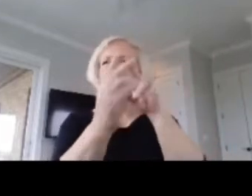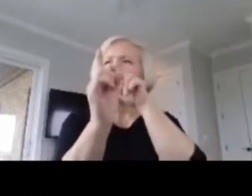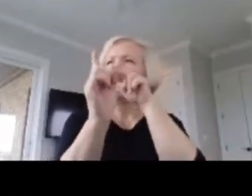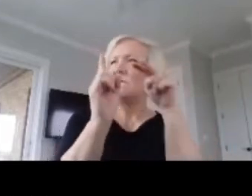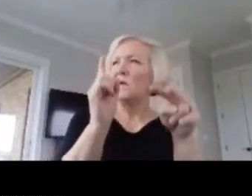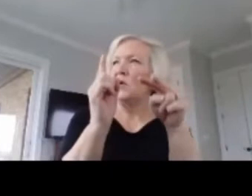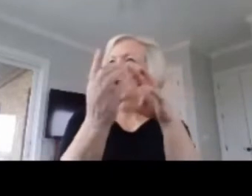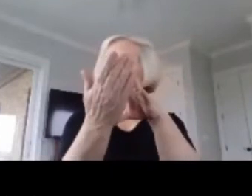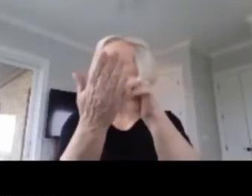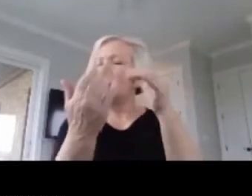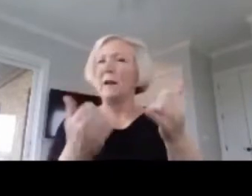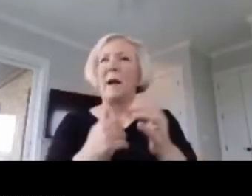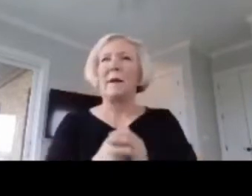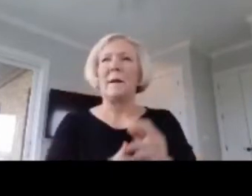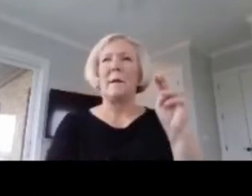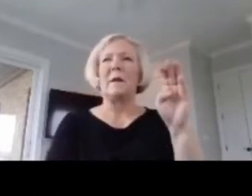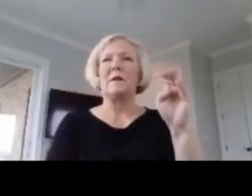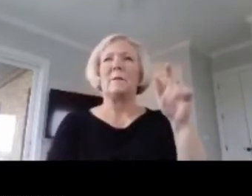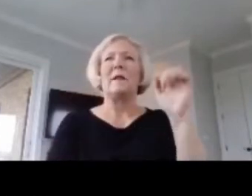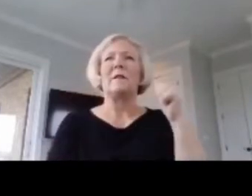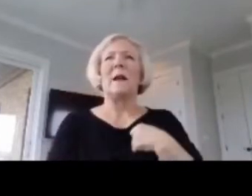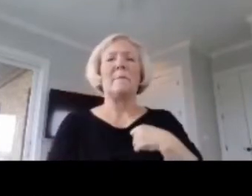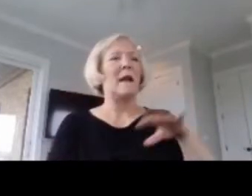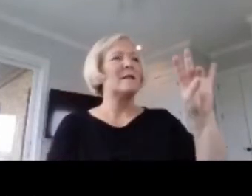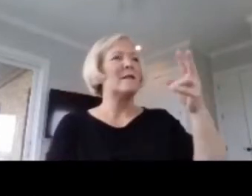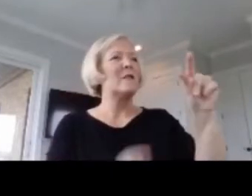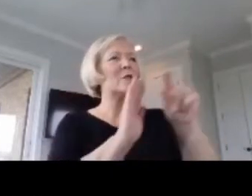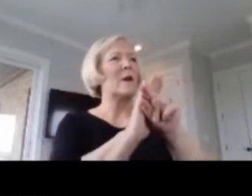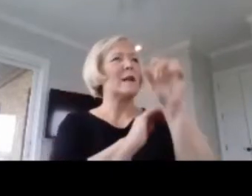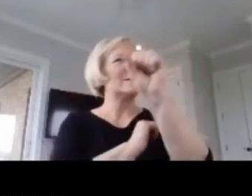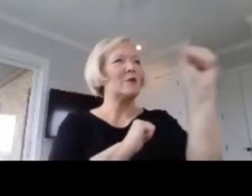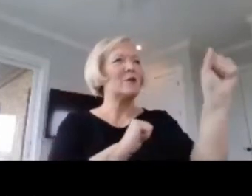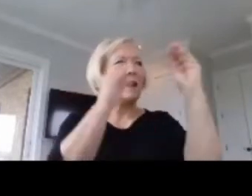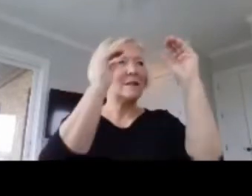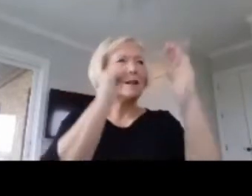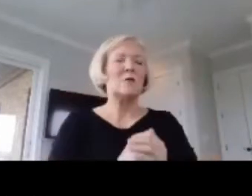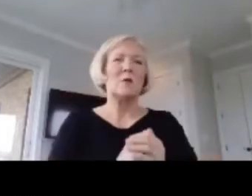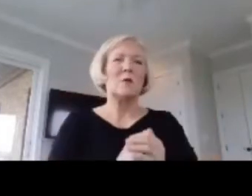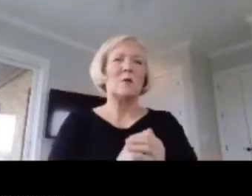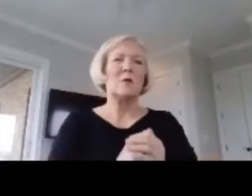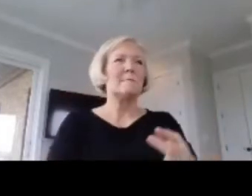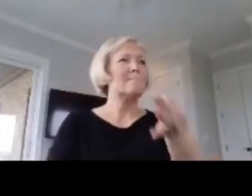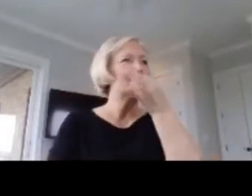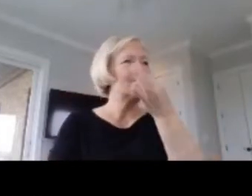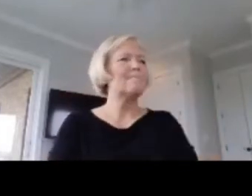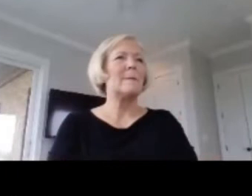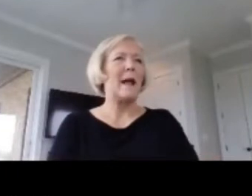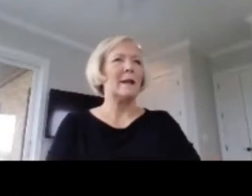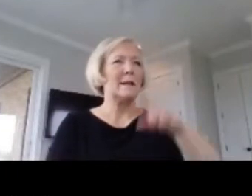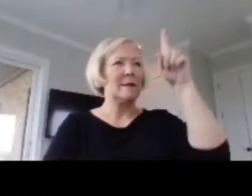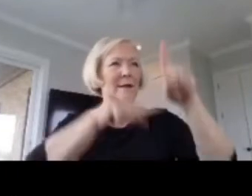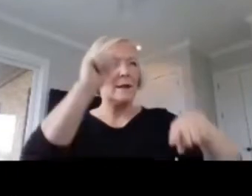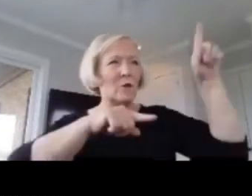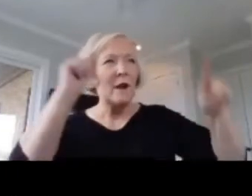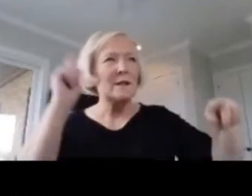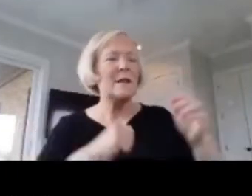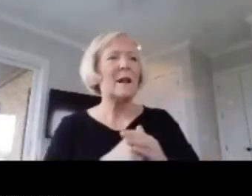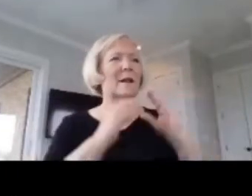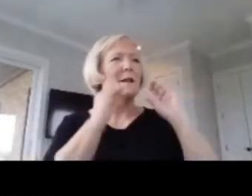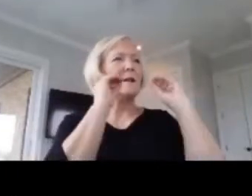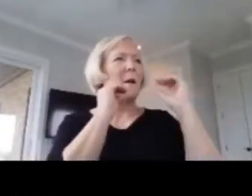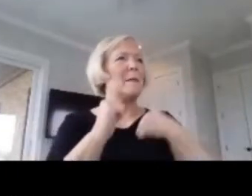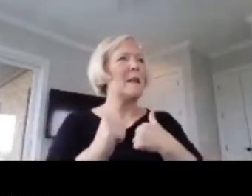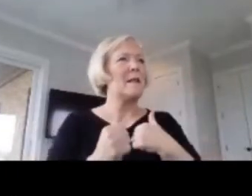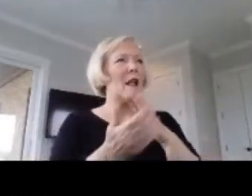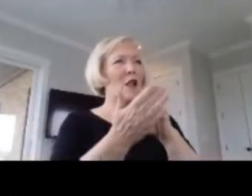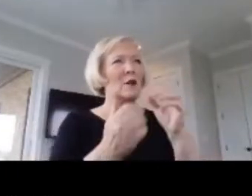Mr. Gulley, my seventh grade social studies teacher, was a pro at differentiation and taught me that learning isn't